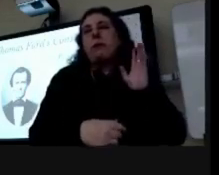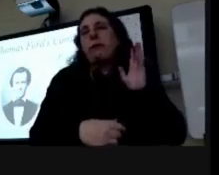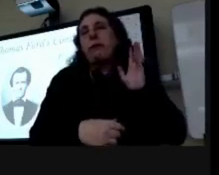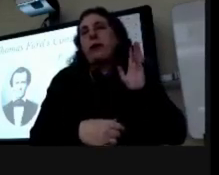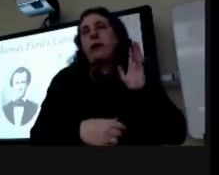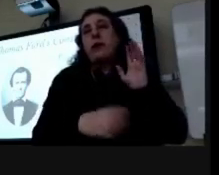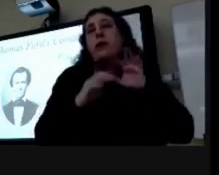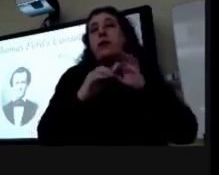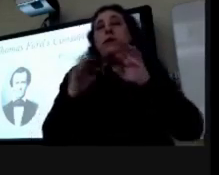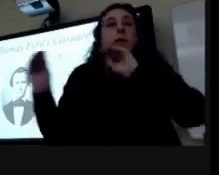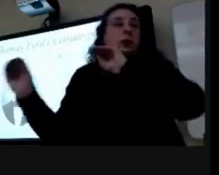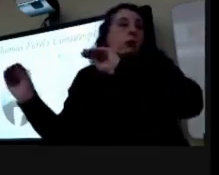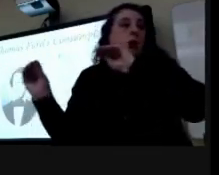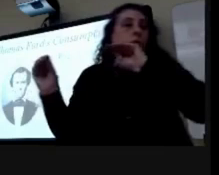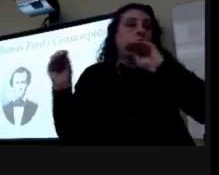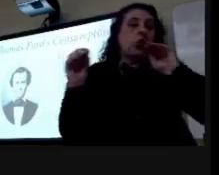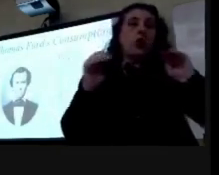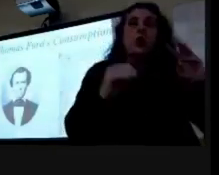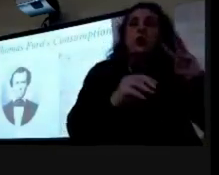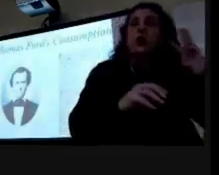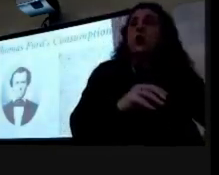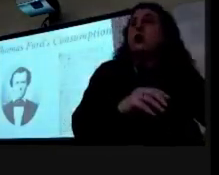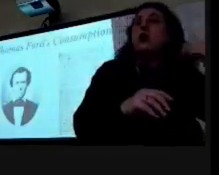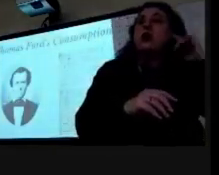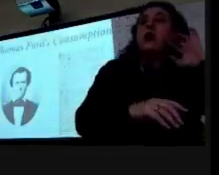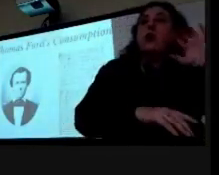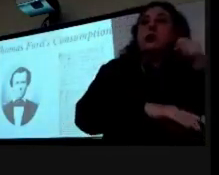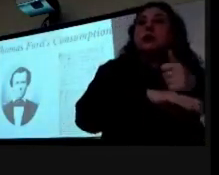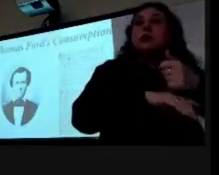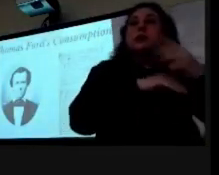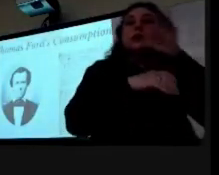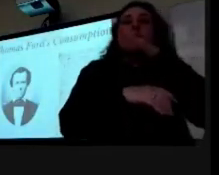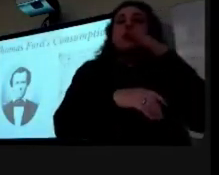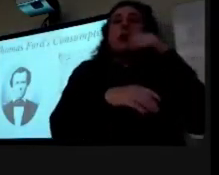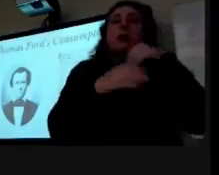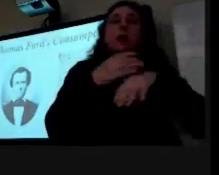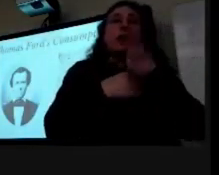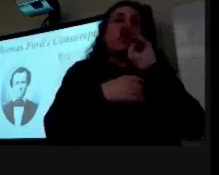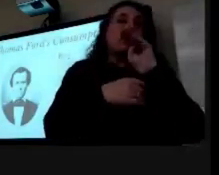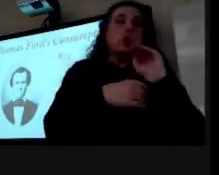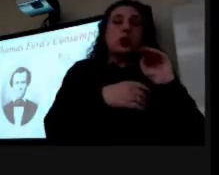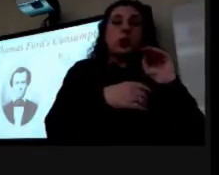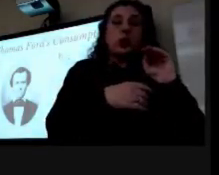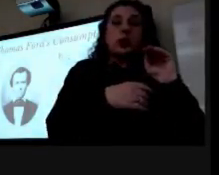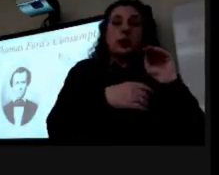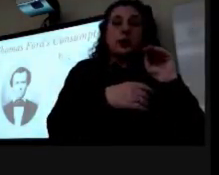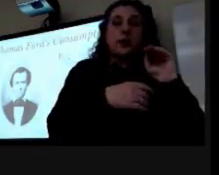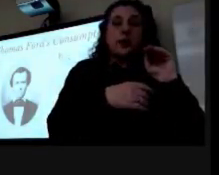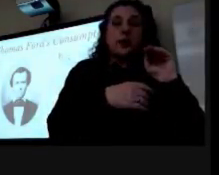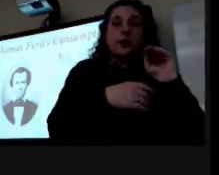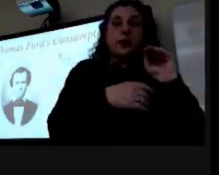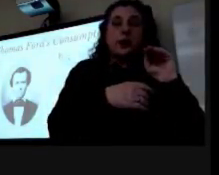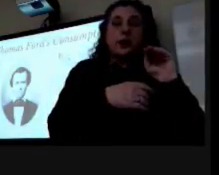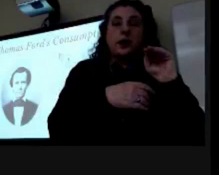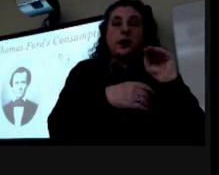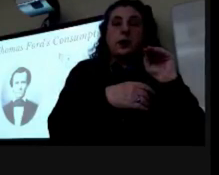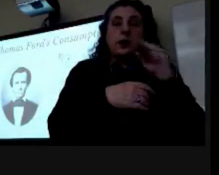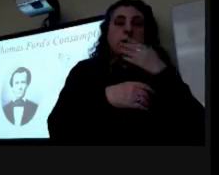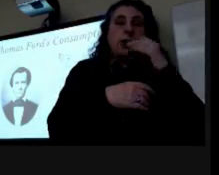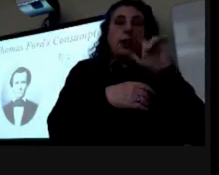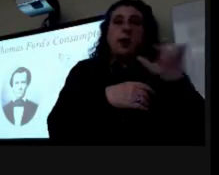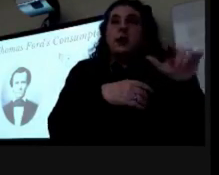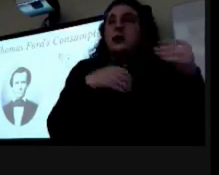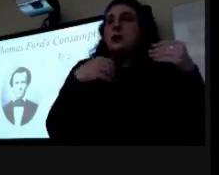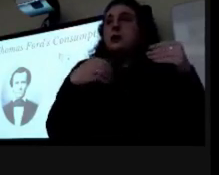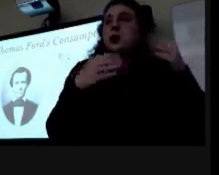the family moved west they hoped to establish a farm in missouri um because land